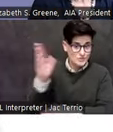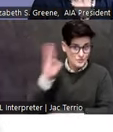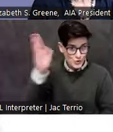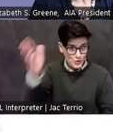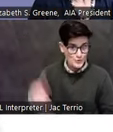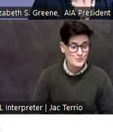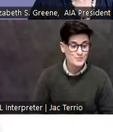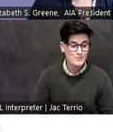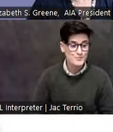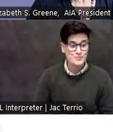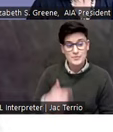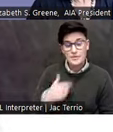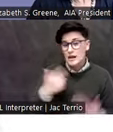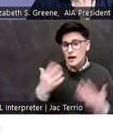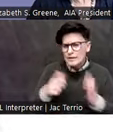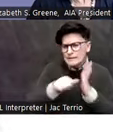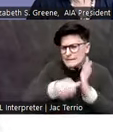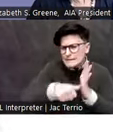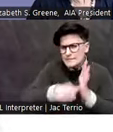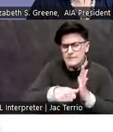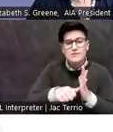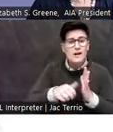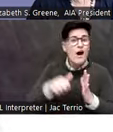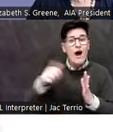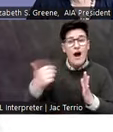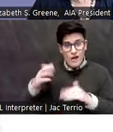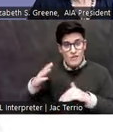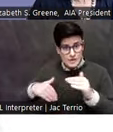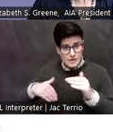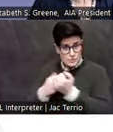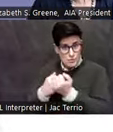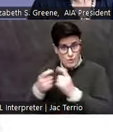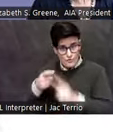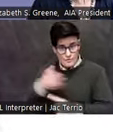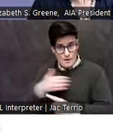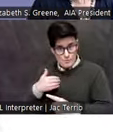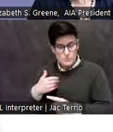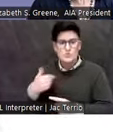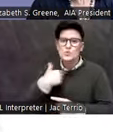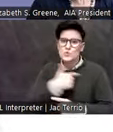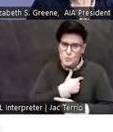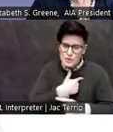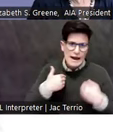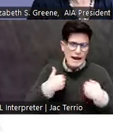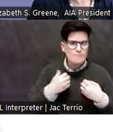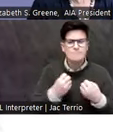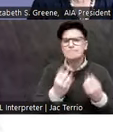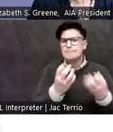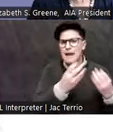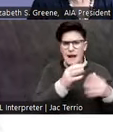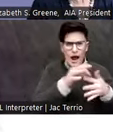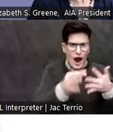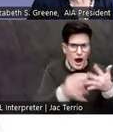I want to emphasize that beyond the support we receive from our members, the breadth of programming that the AIA provides